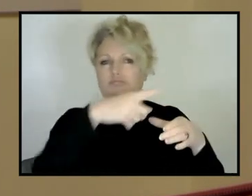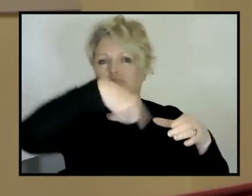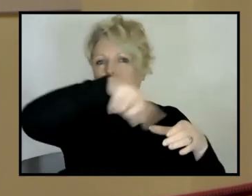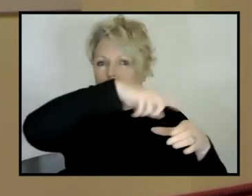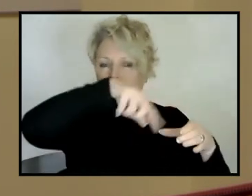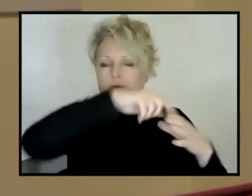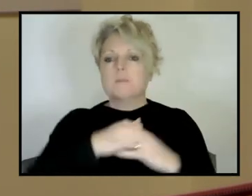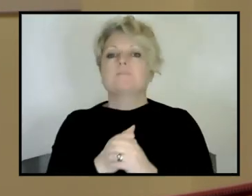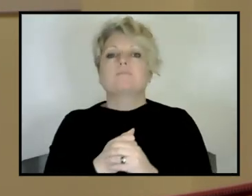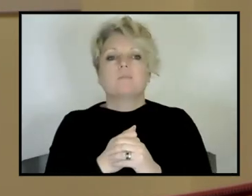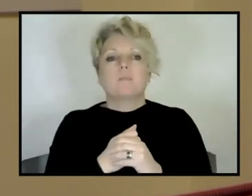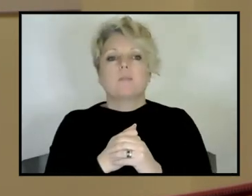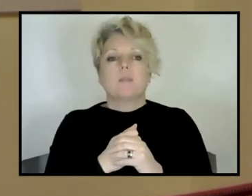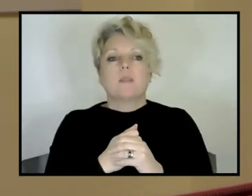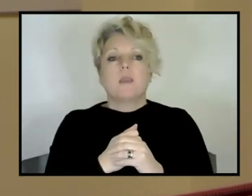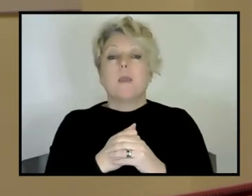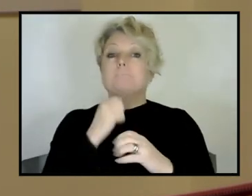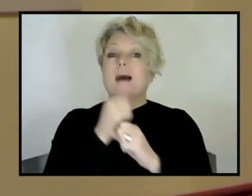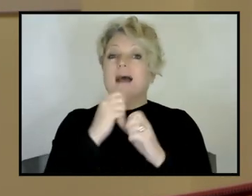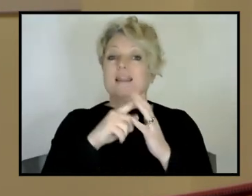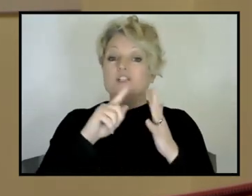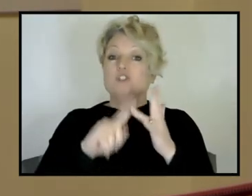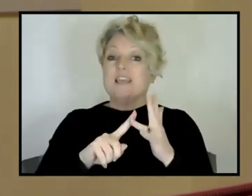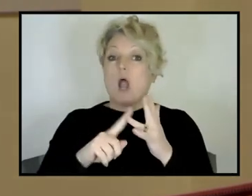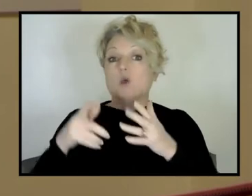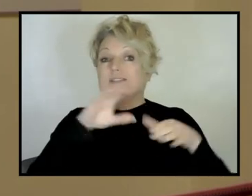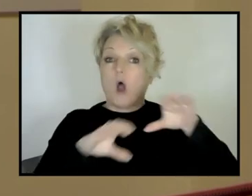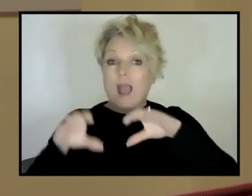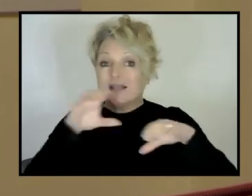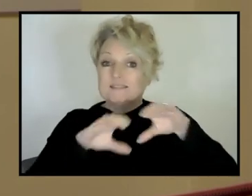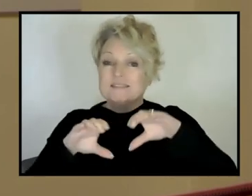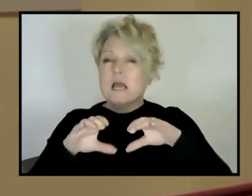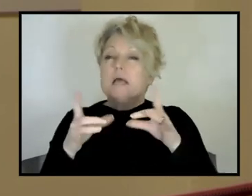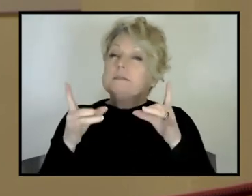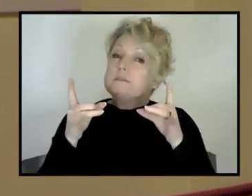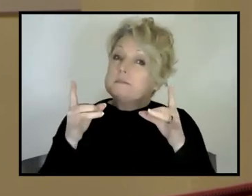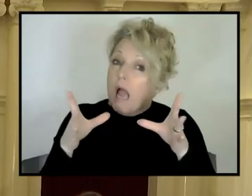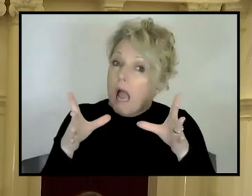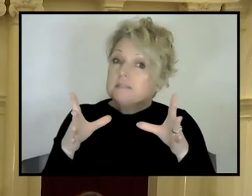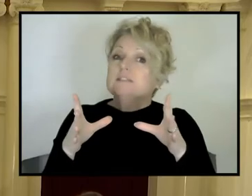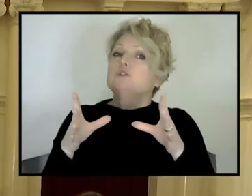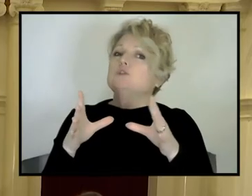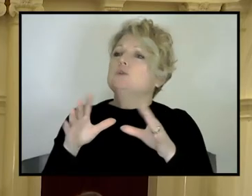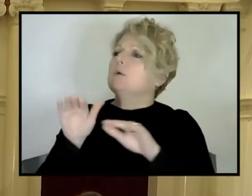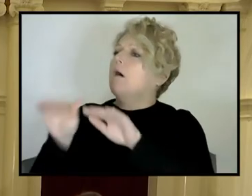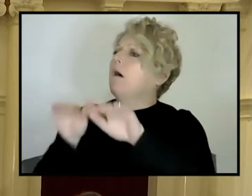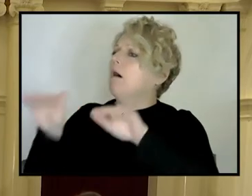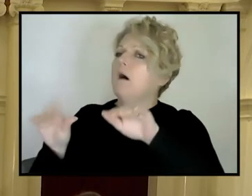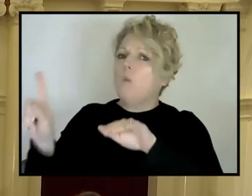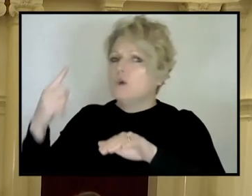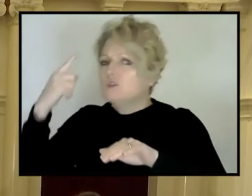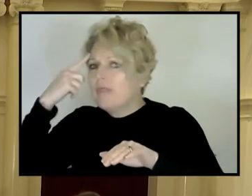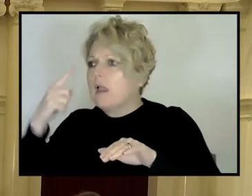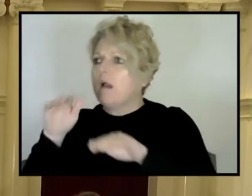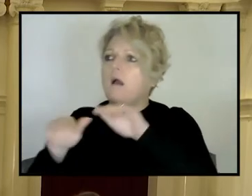parts within the geosciences came together. So in that sense, there was an interdisciplinary aspect. And, the, the model itself, the